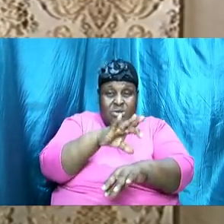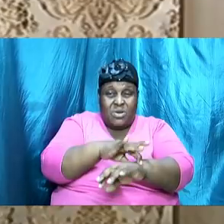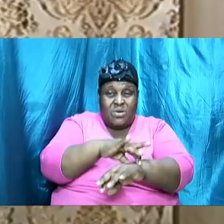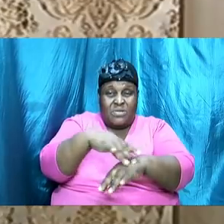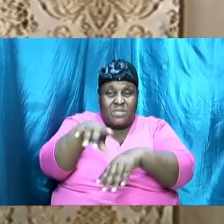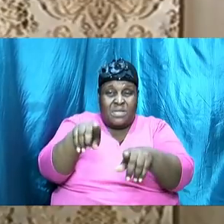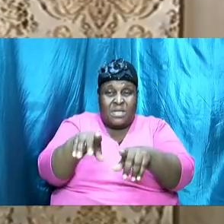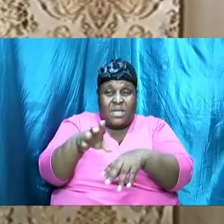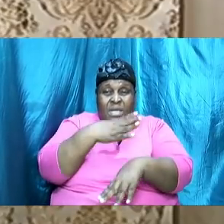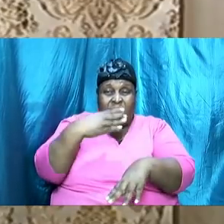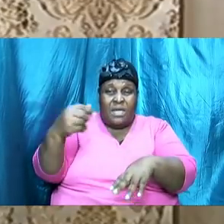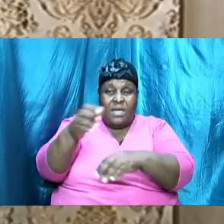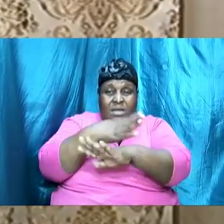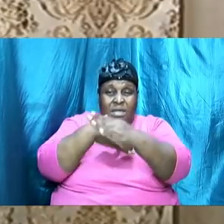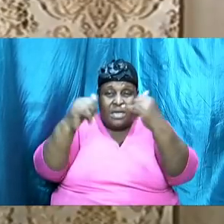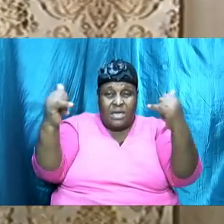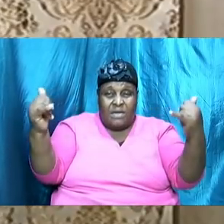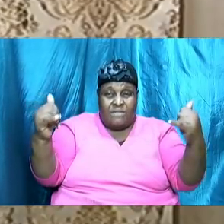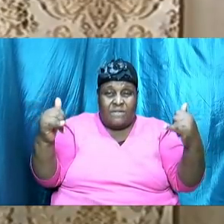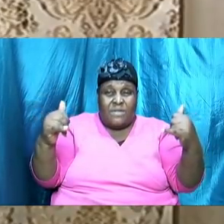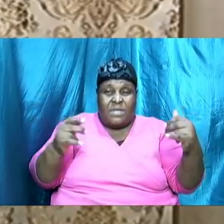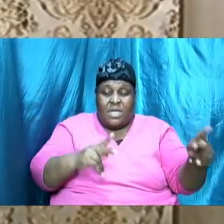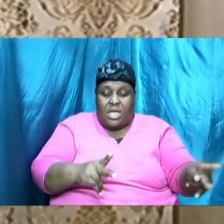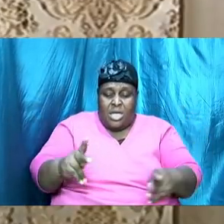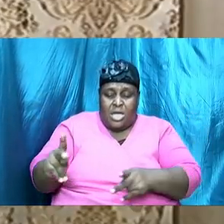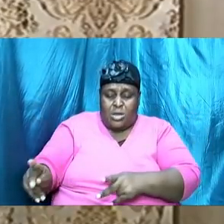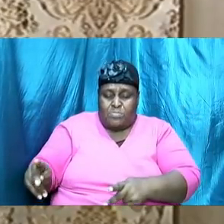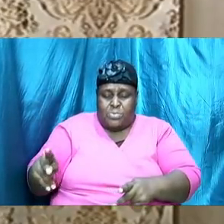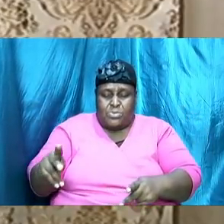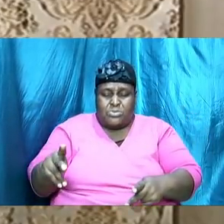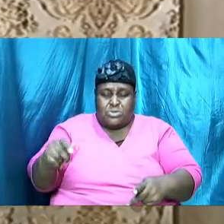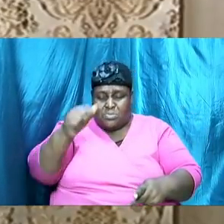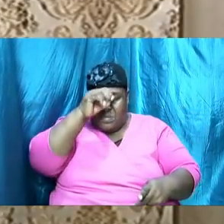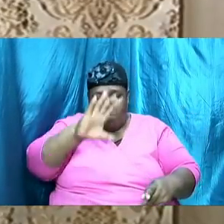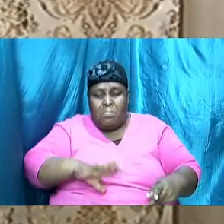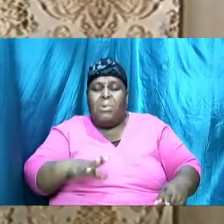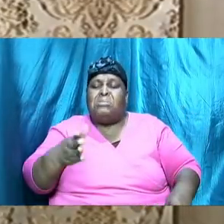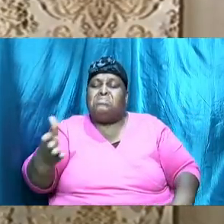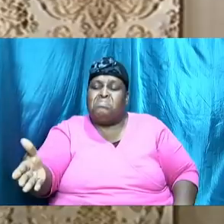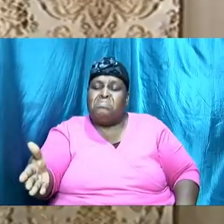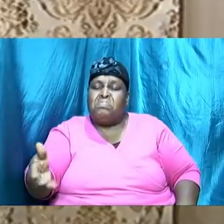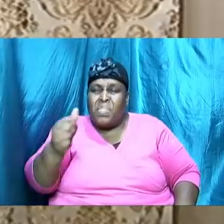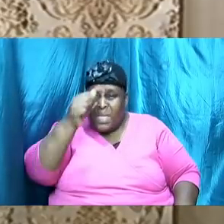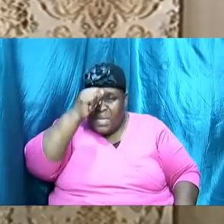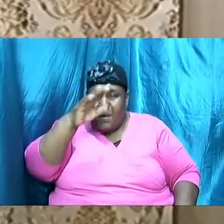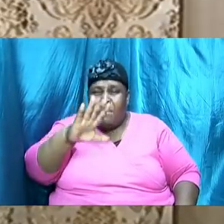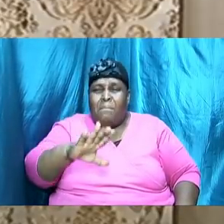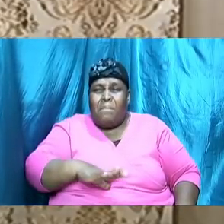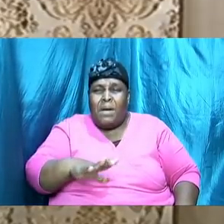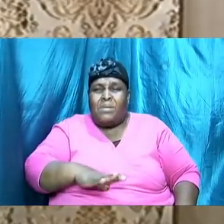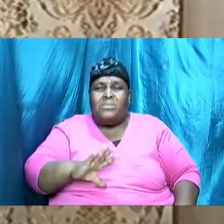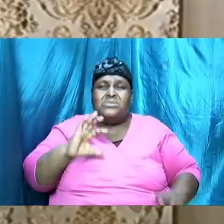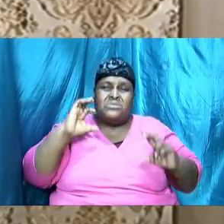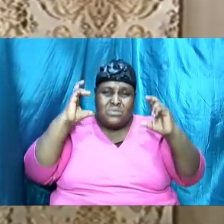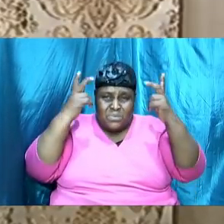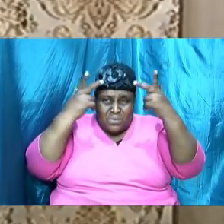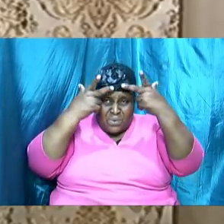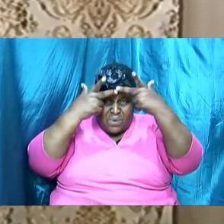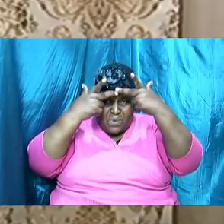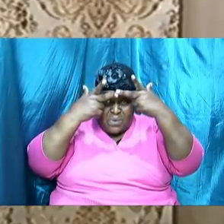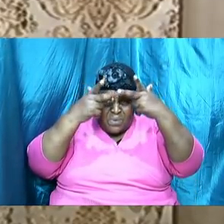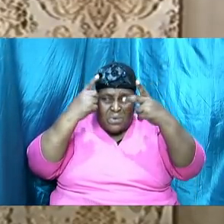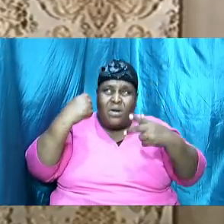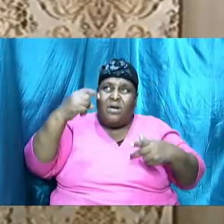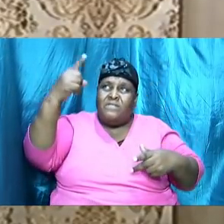as we have them here and placed man here man was the crown of